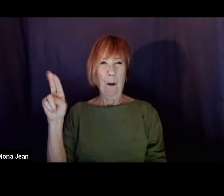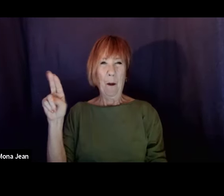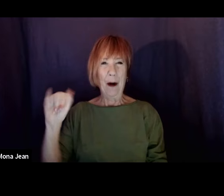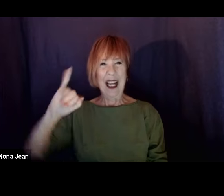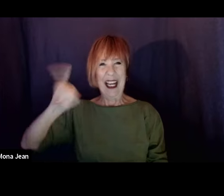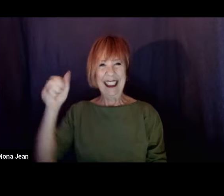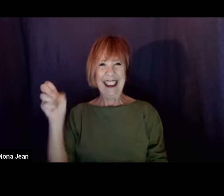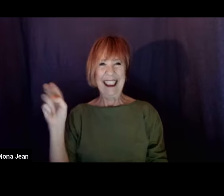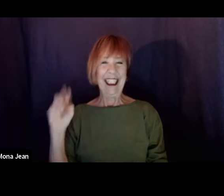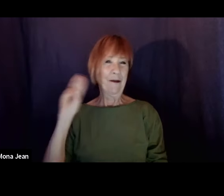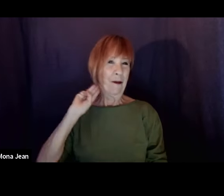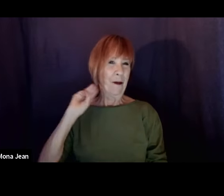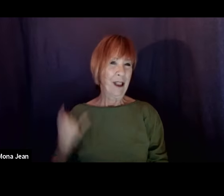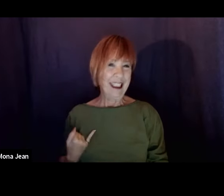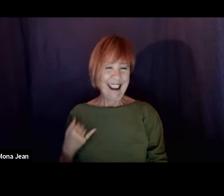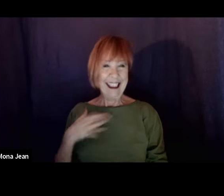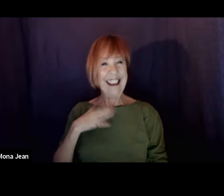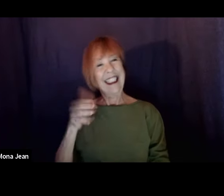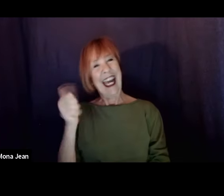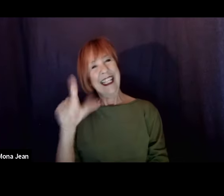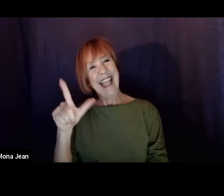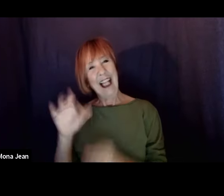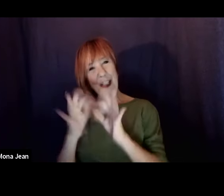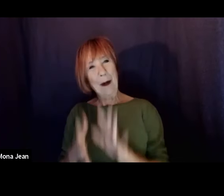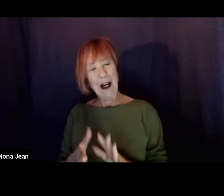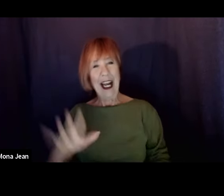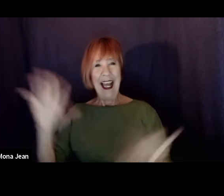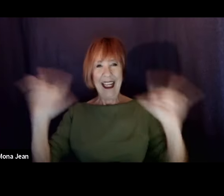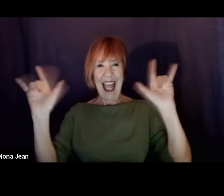is our ASL interpreter. Hi, Mona Jean.